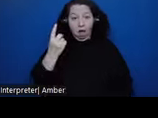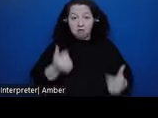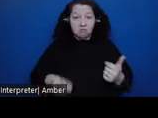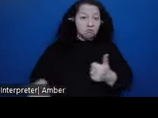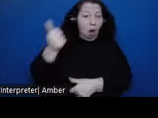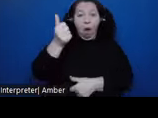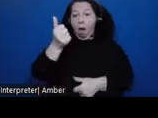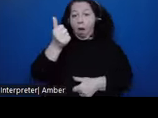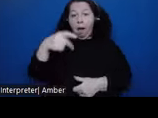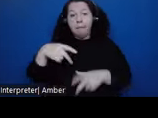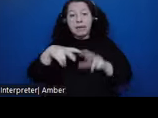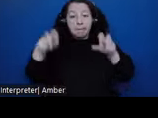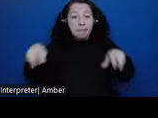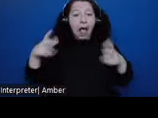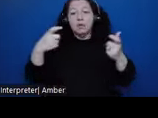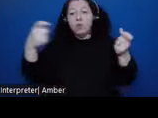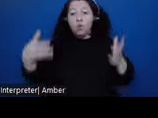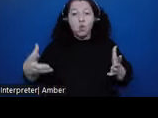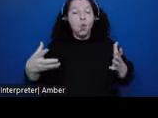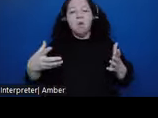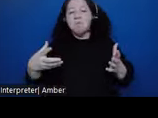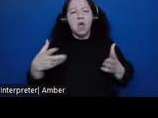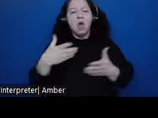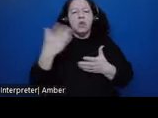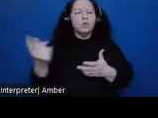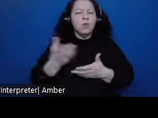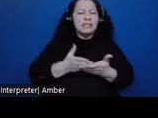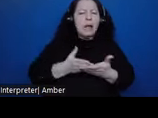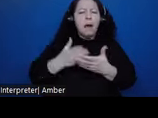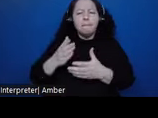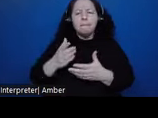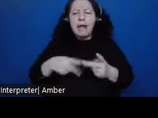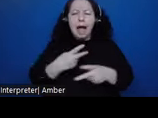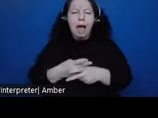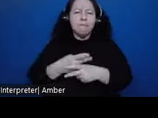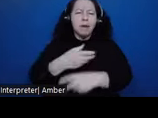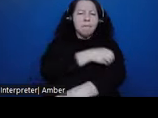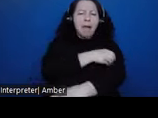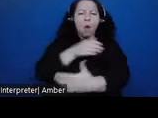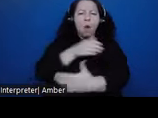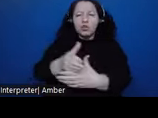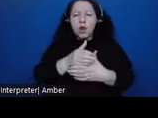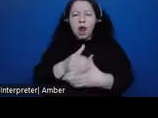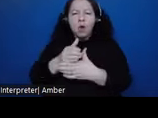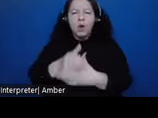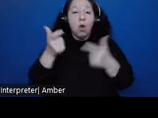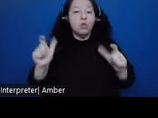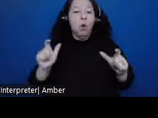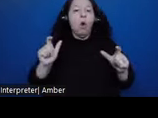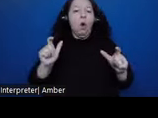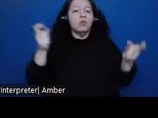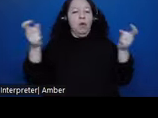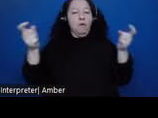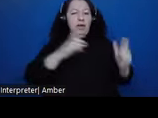that there were some sort of power sharing agreements. There was a very large governing council that included commoners.